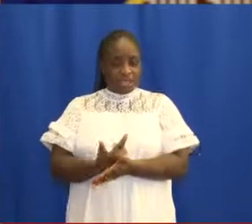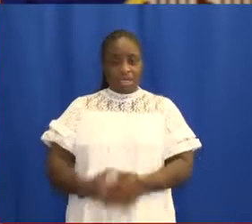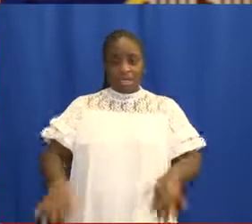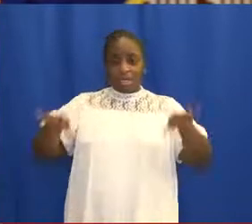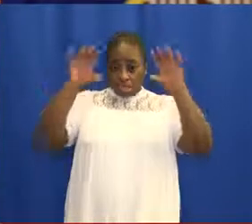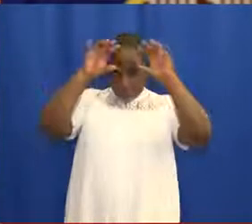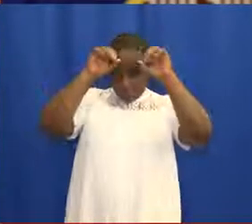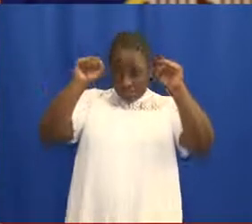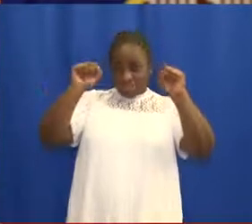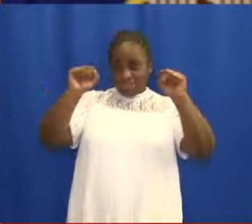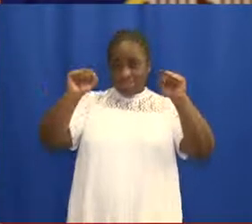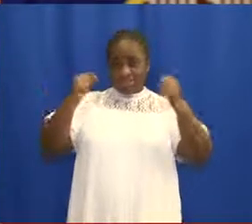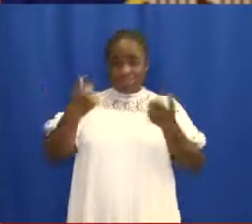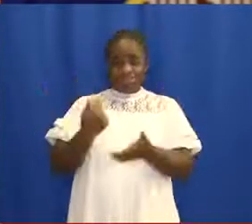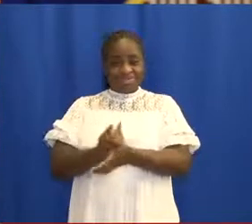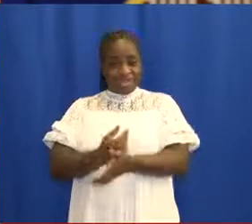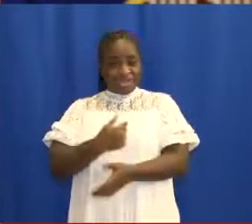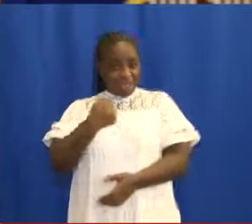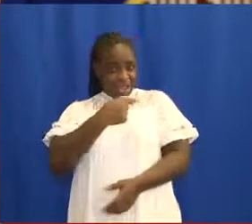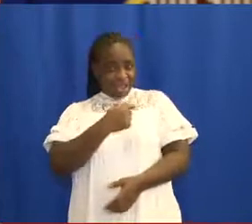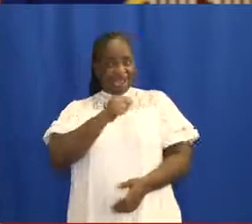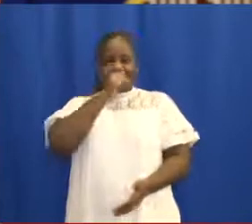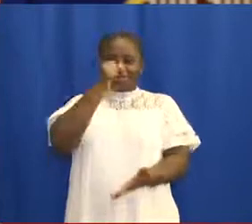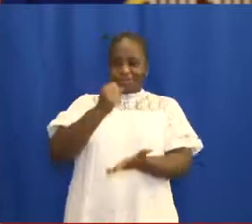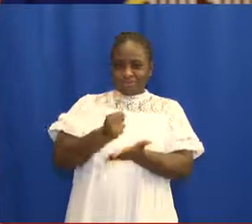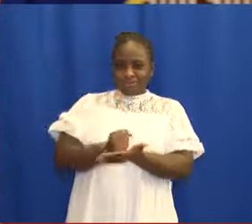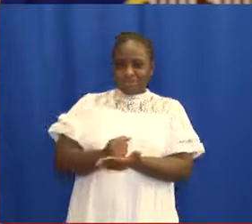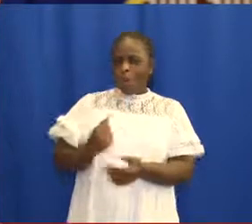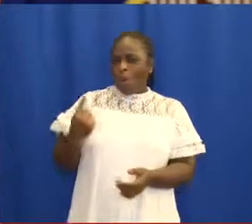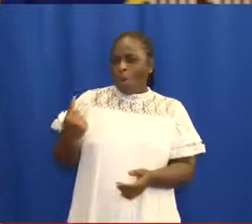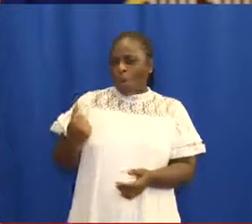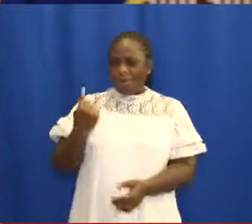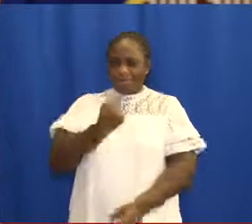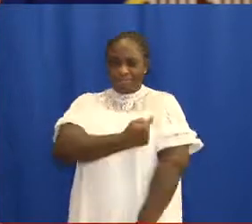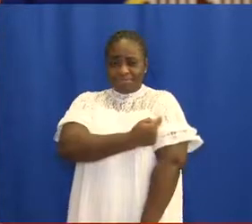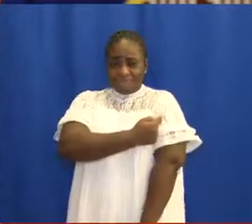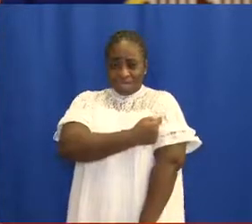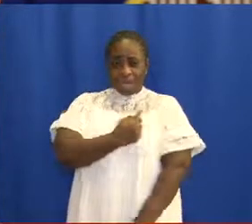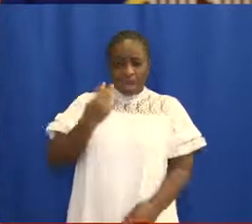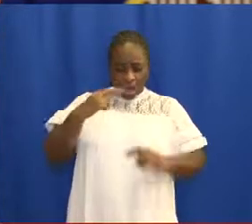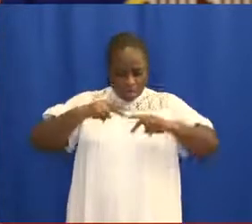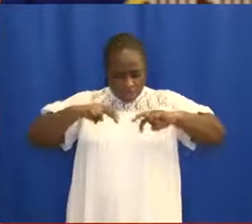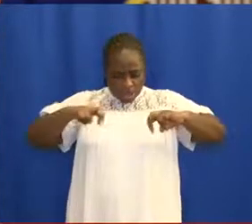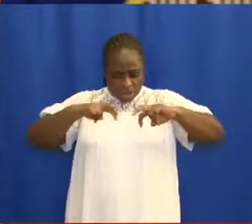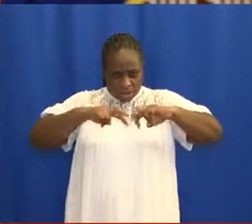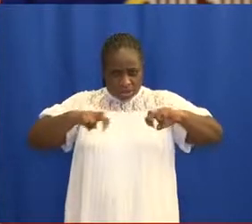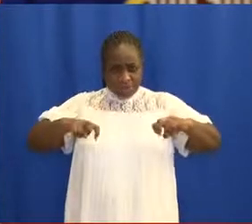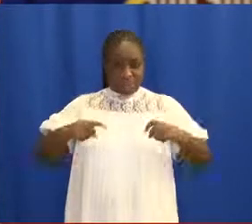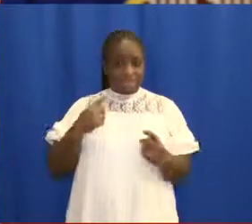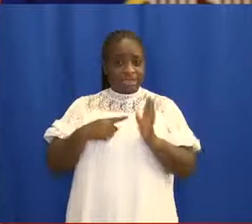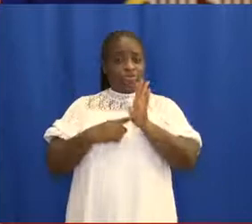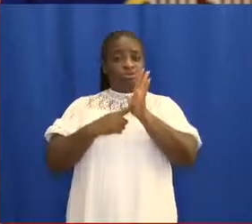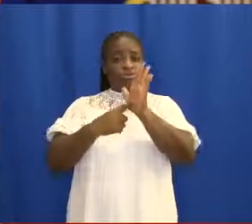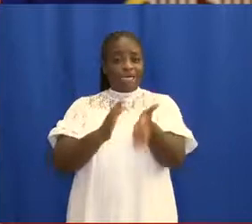As President of the Republic, I assure you that only vaccines that have been evaluated and